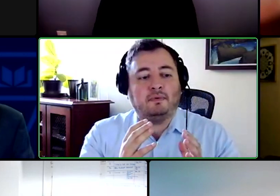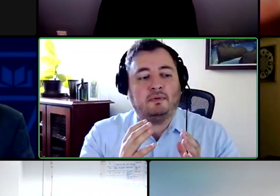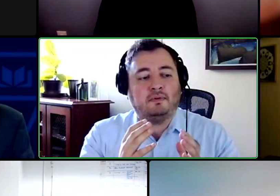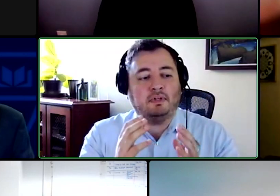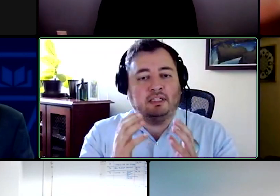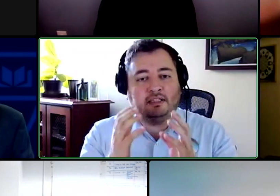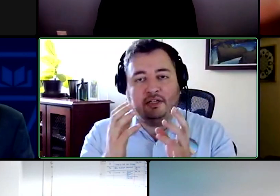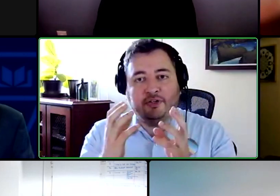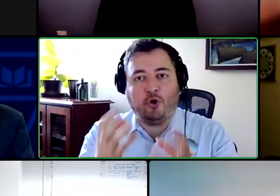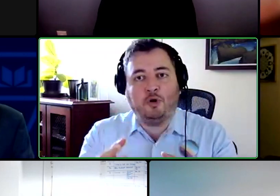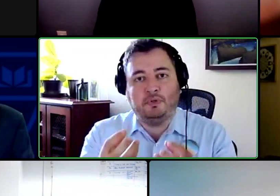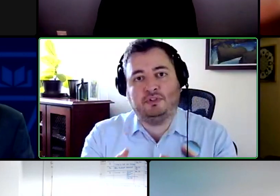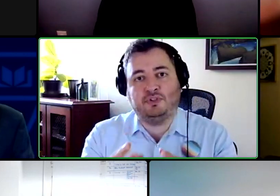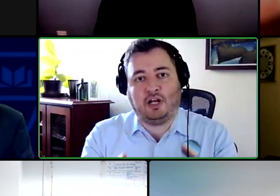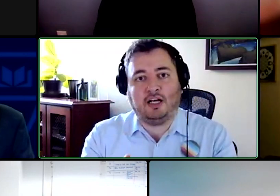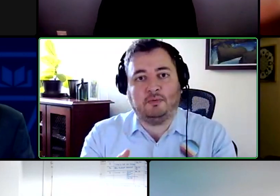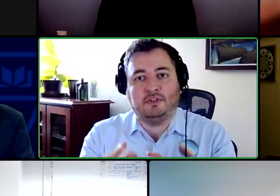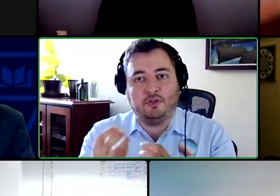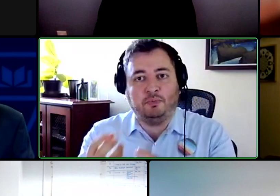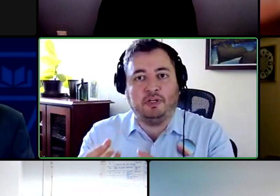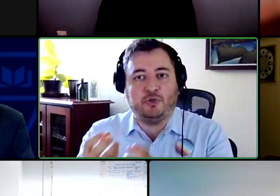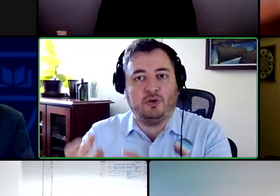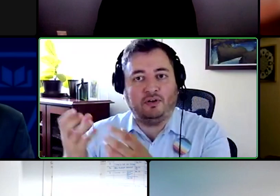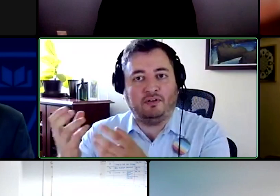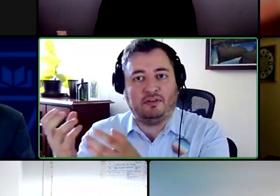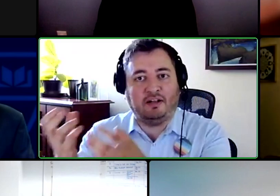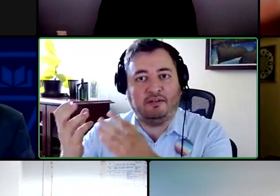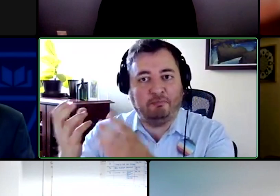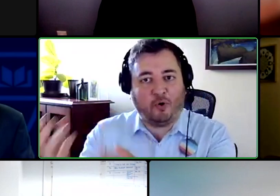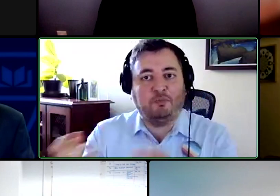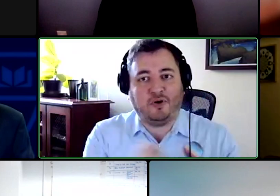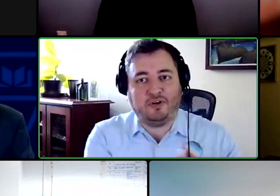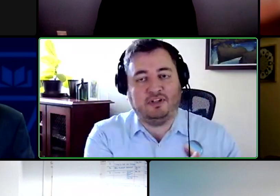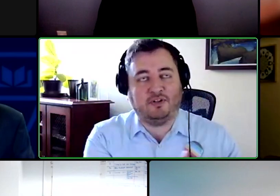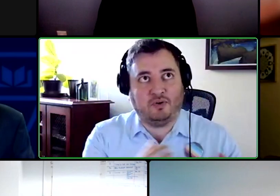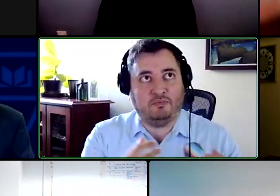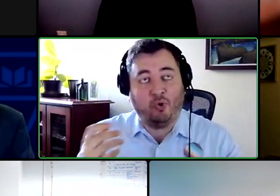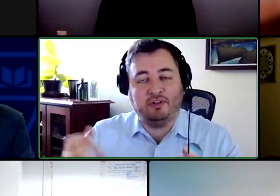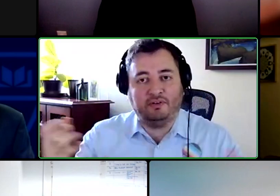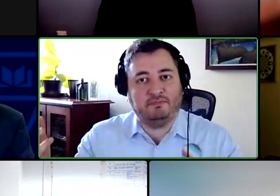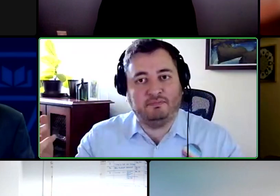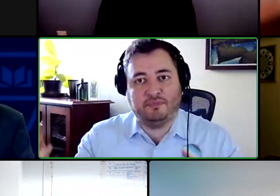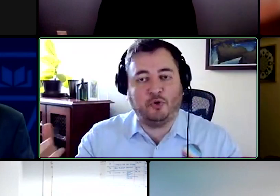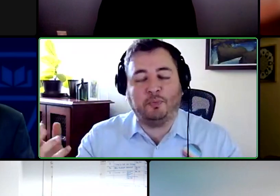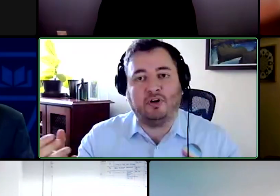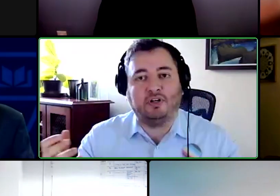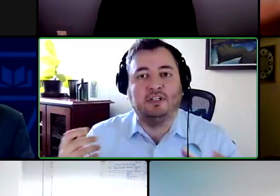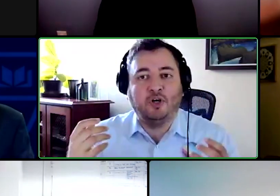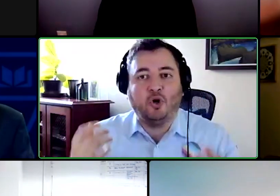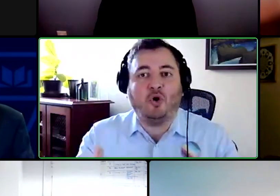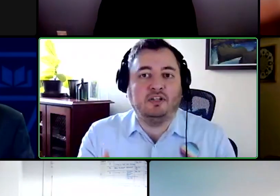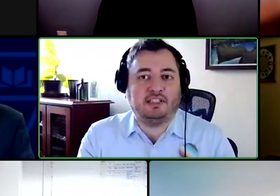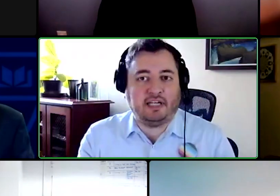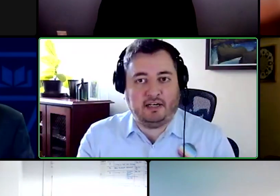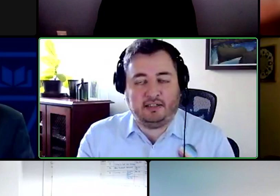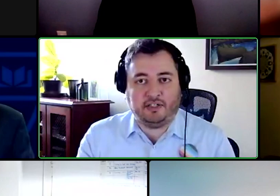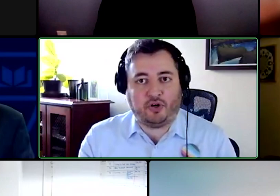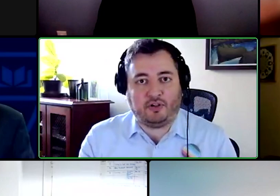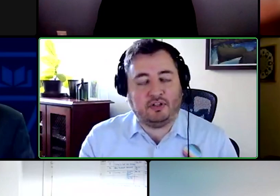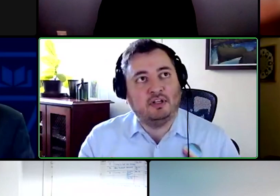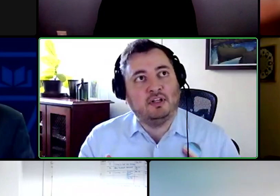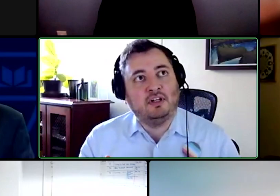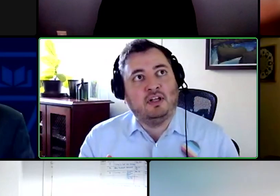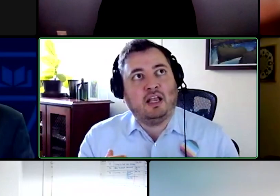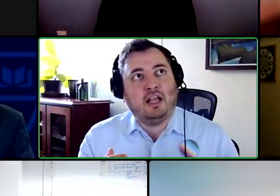it's the interpreter's job to make sure that both parties or more than two parties are understanding